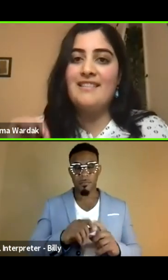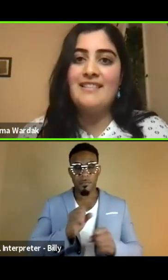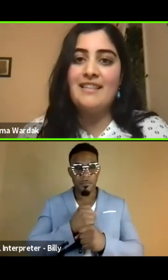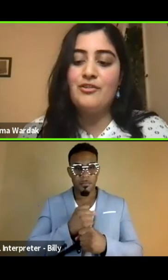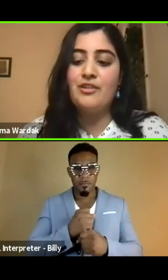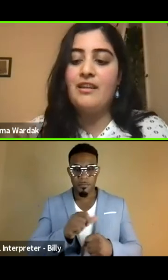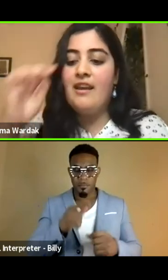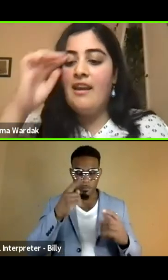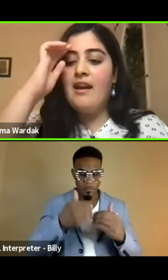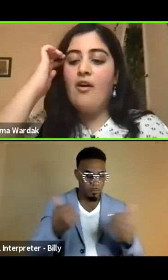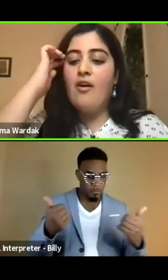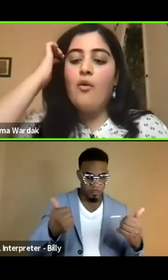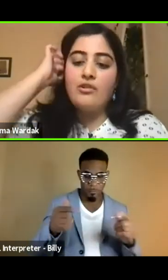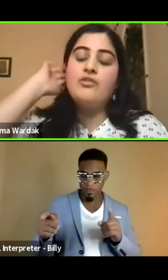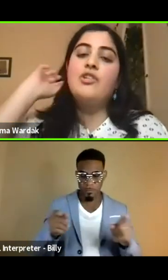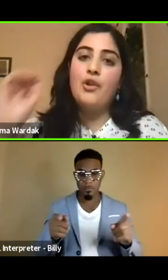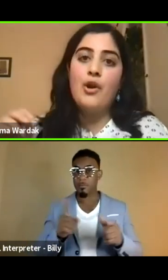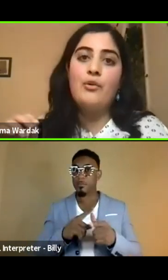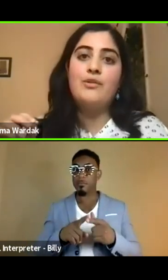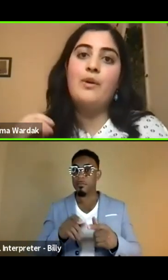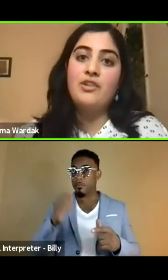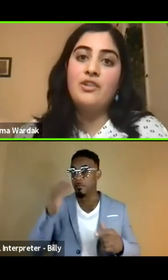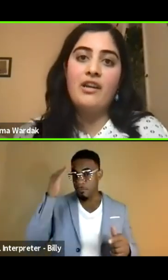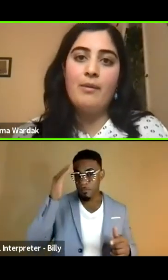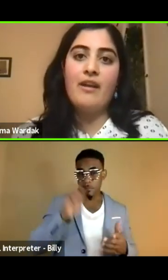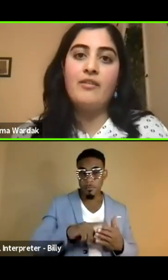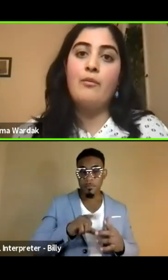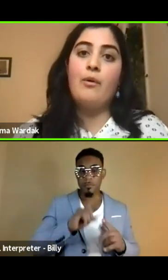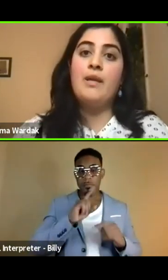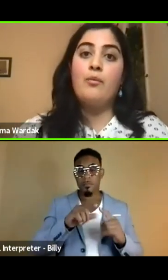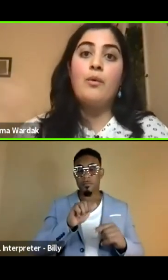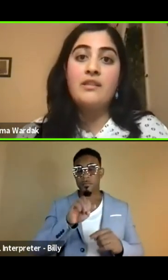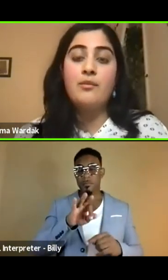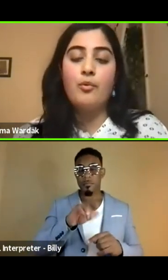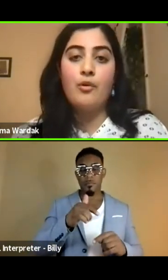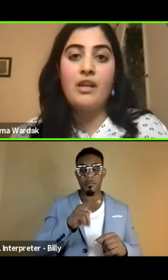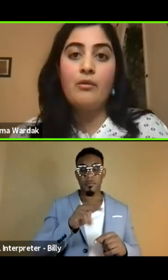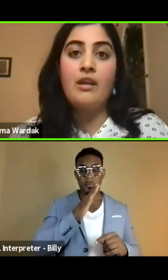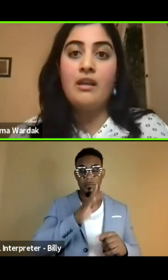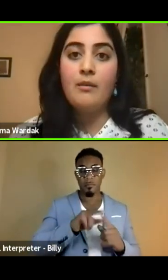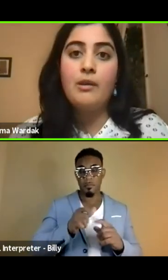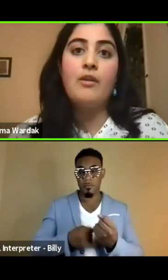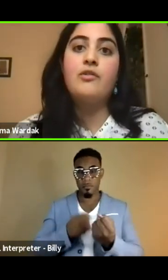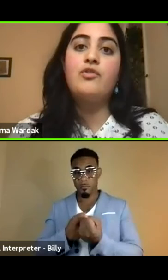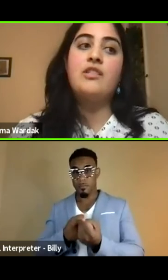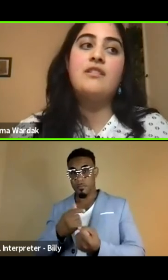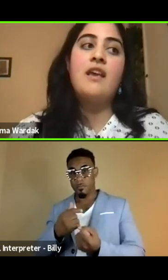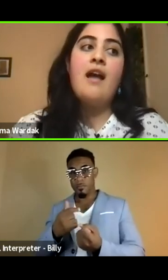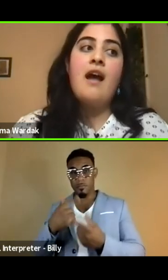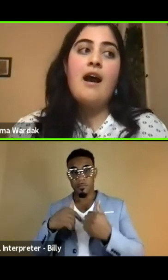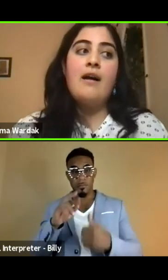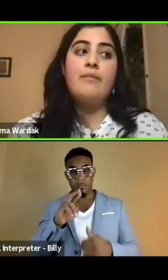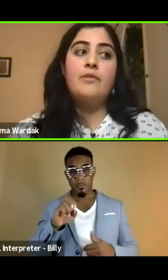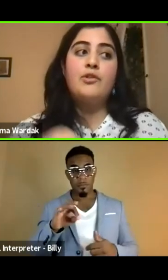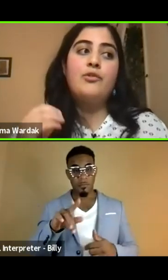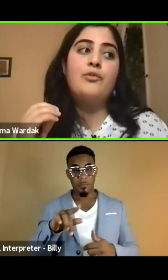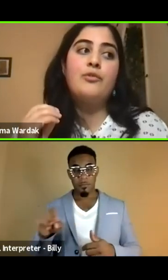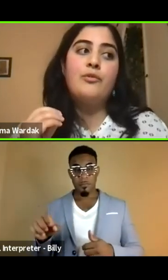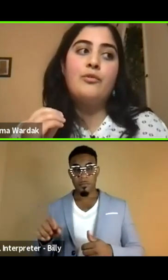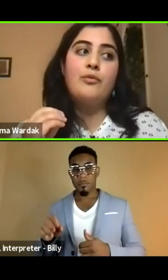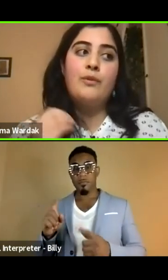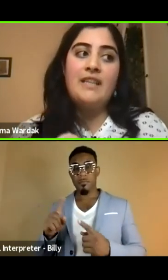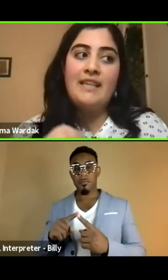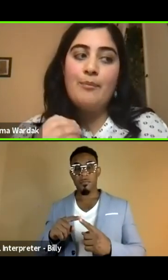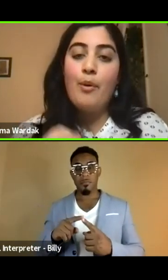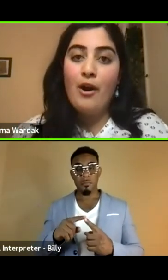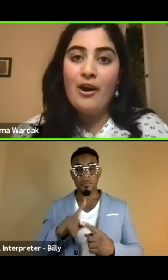this distinction or to note when talking about Afghan women, when supporting incoming refugees, um, to